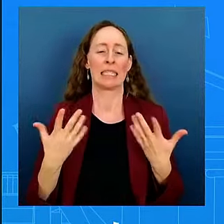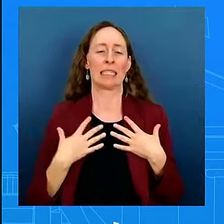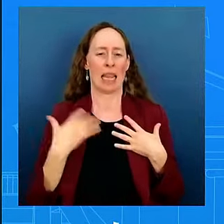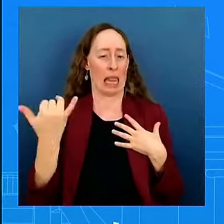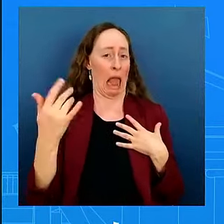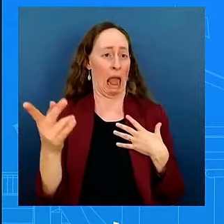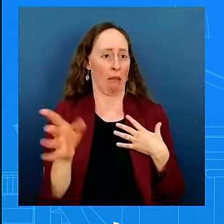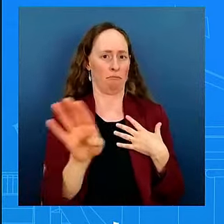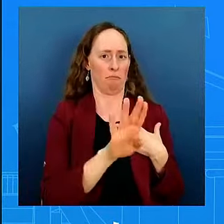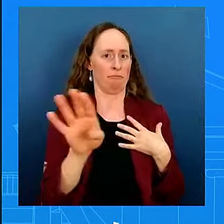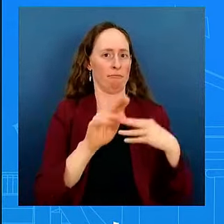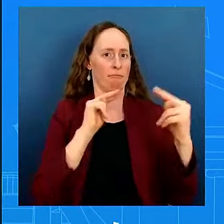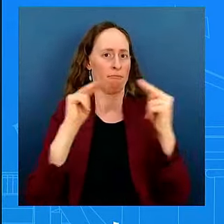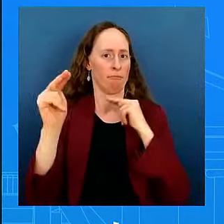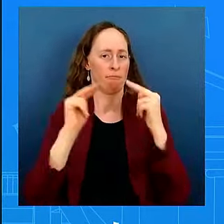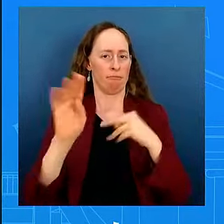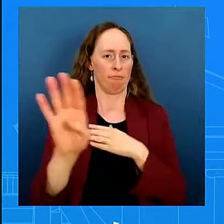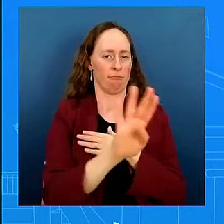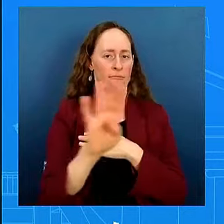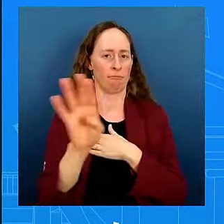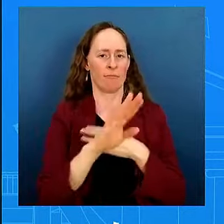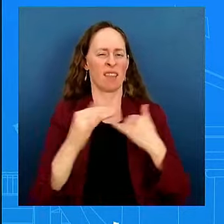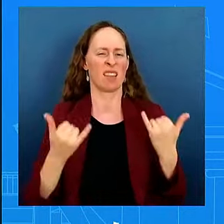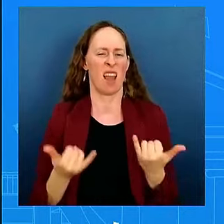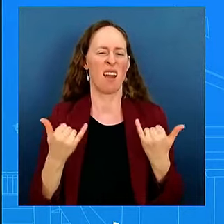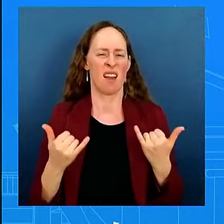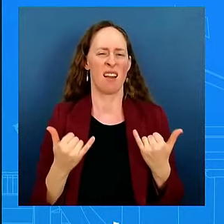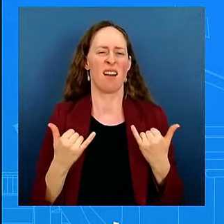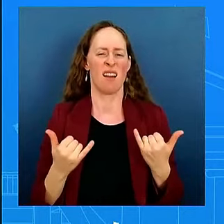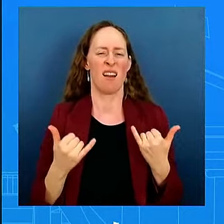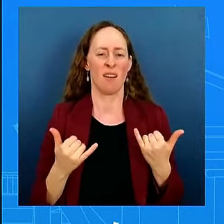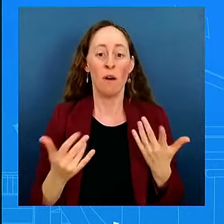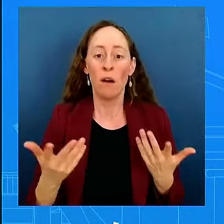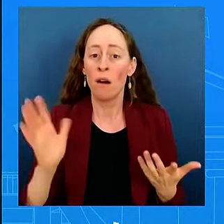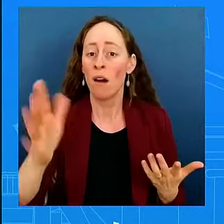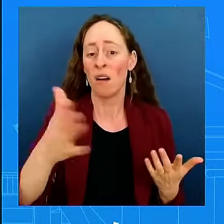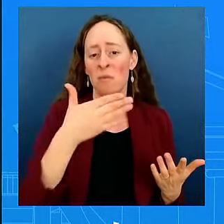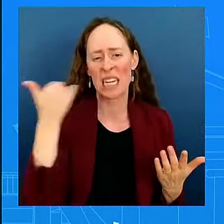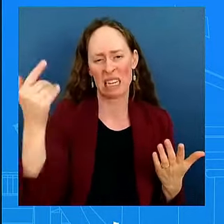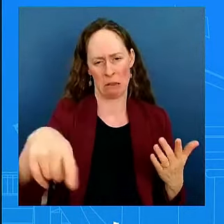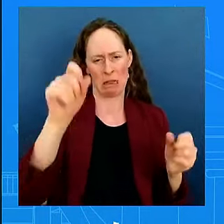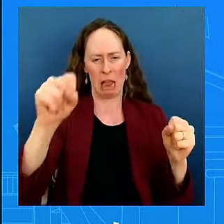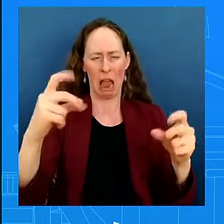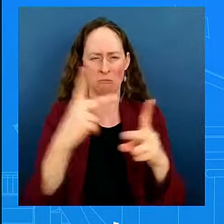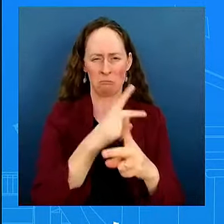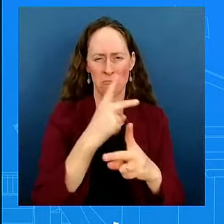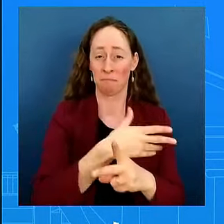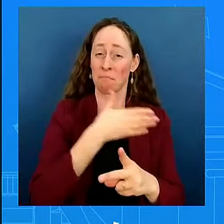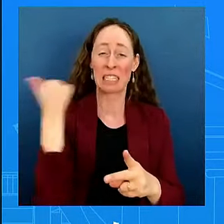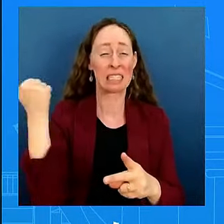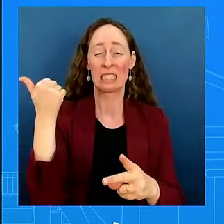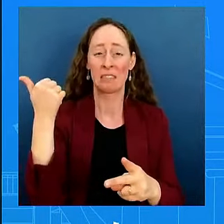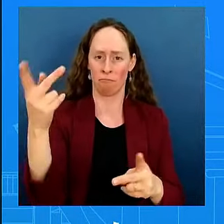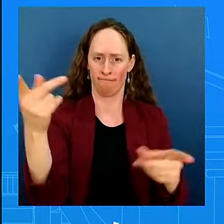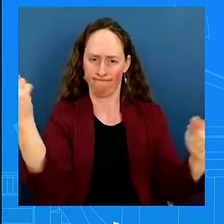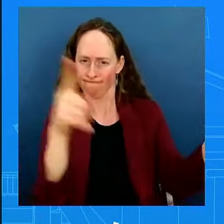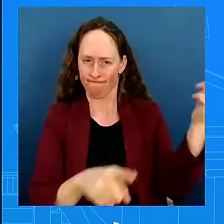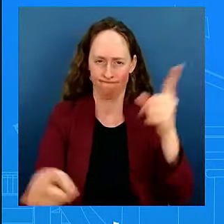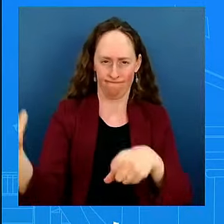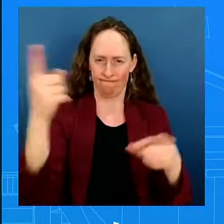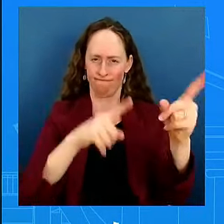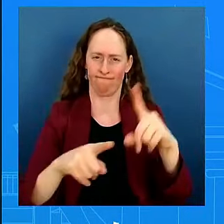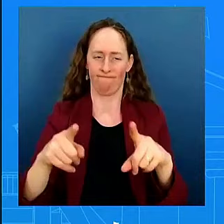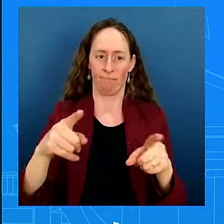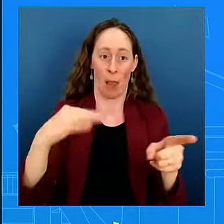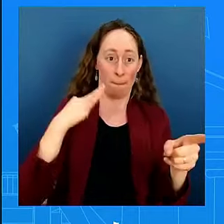American workers and employers, to come to agreement that works for all parties. All workers, including hospitality workers,